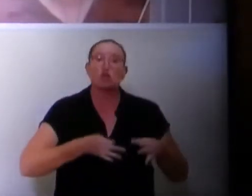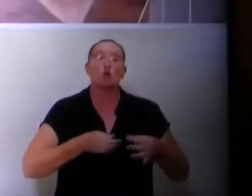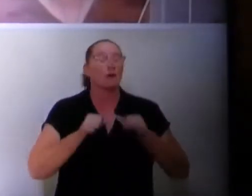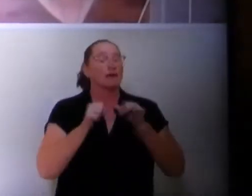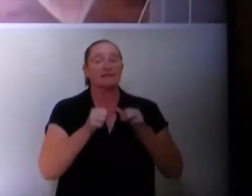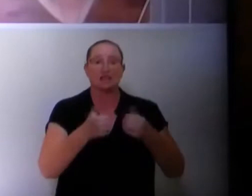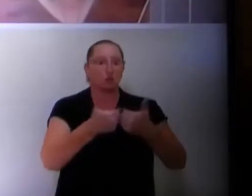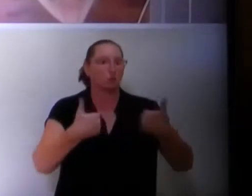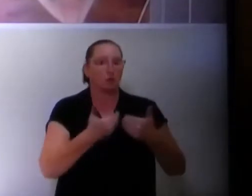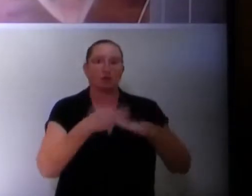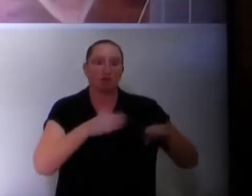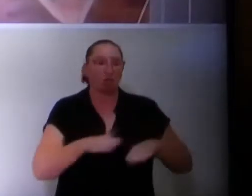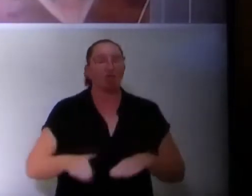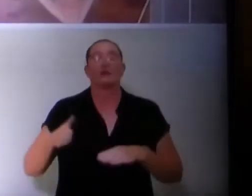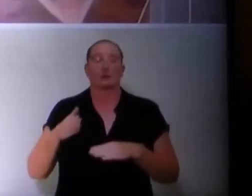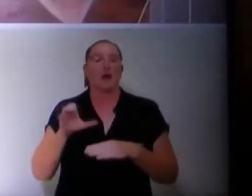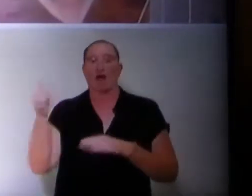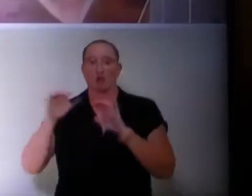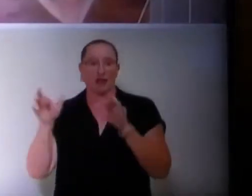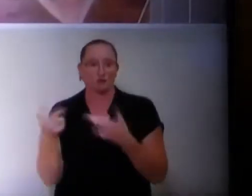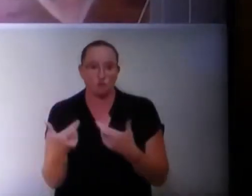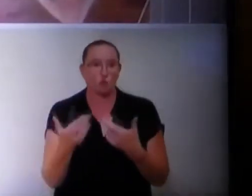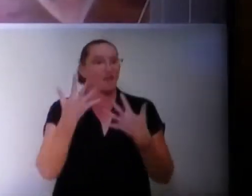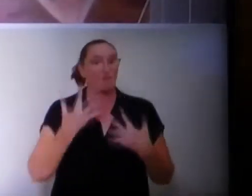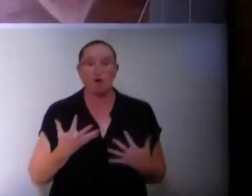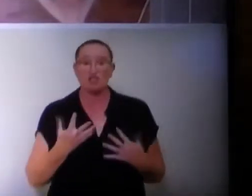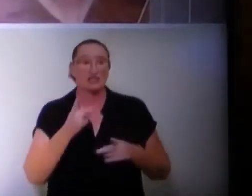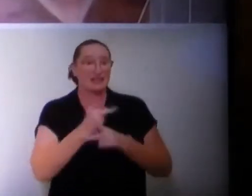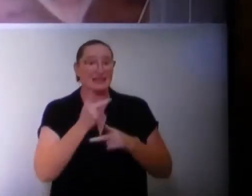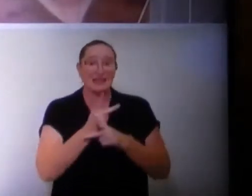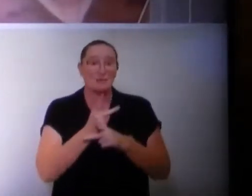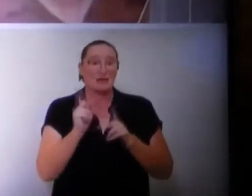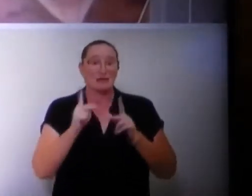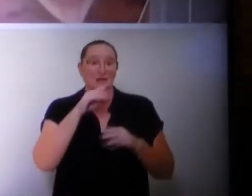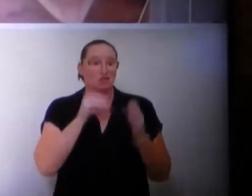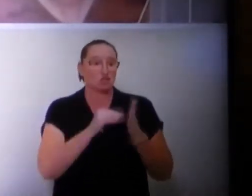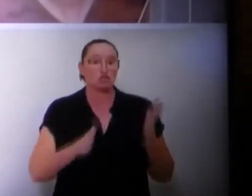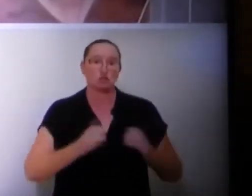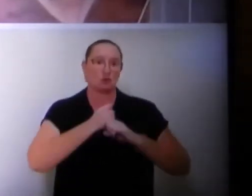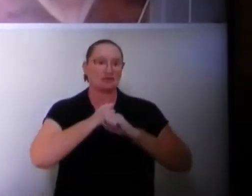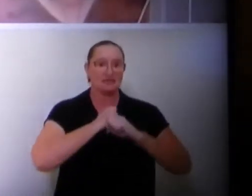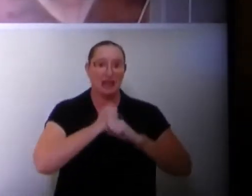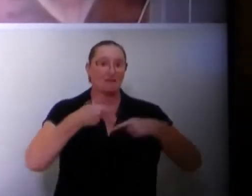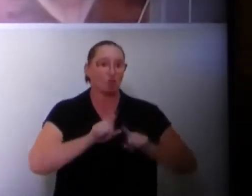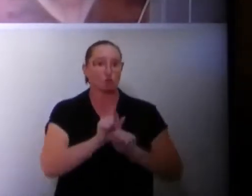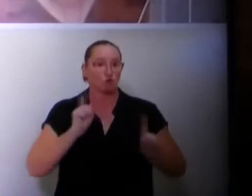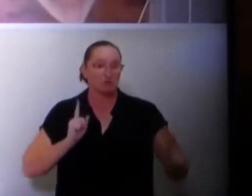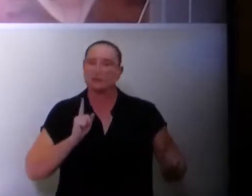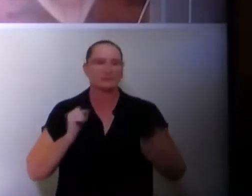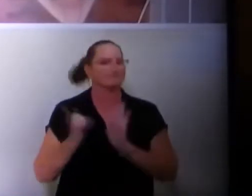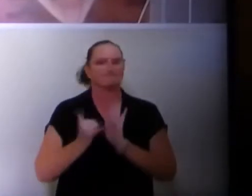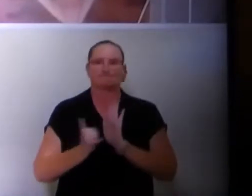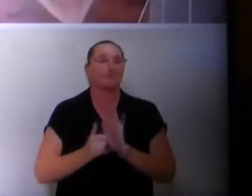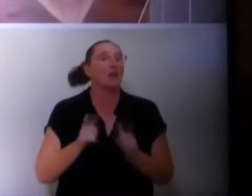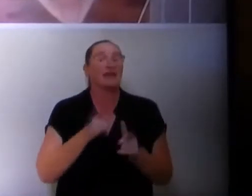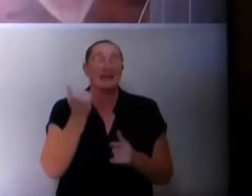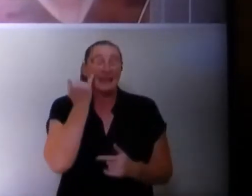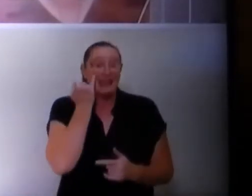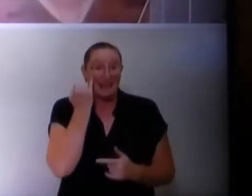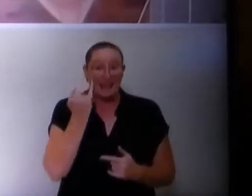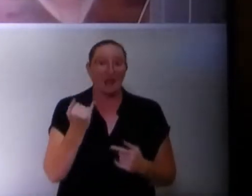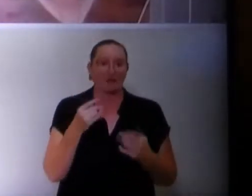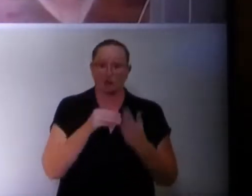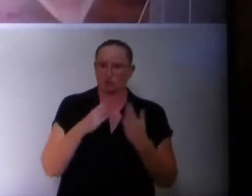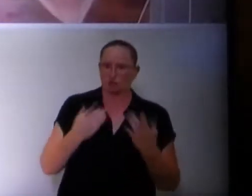divided up amongst other classrooms. Unfortunately, keeping students safe through social distancing becomes impossible. If student outcomes are a priority,